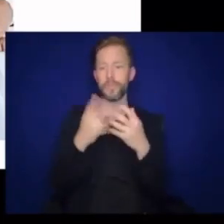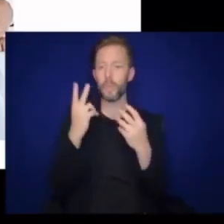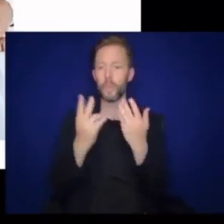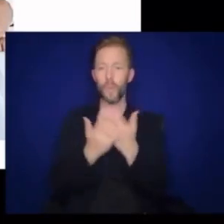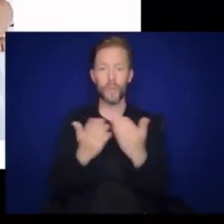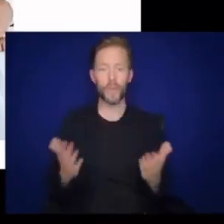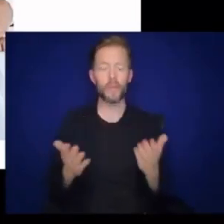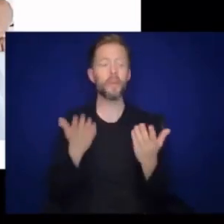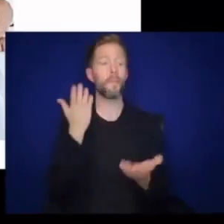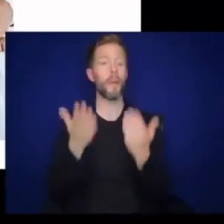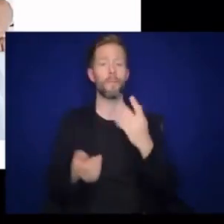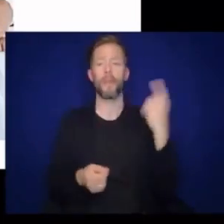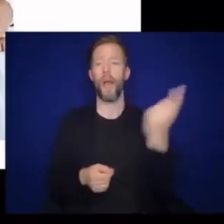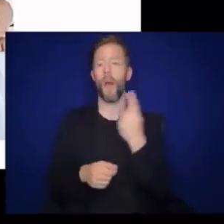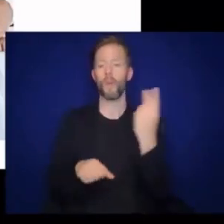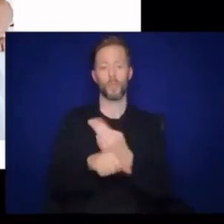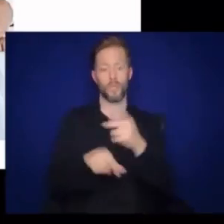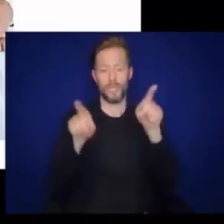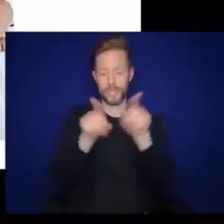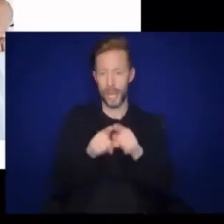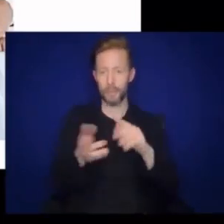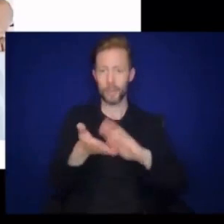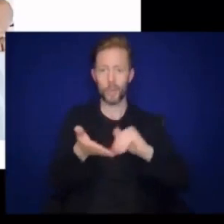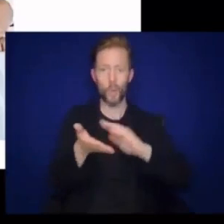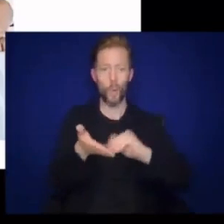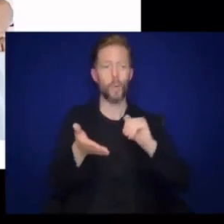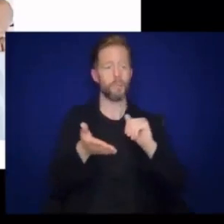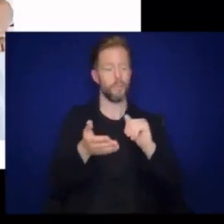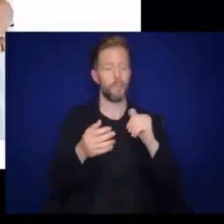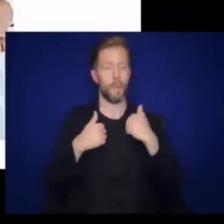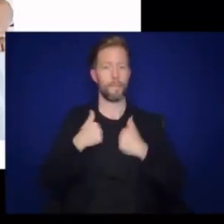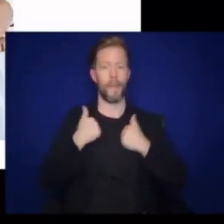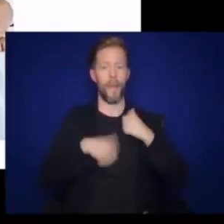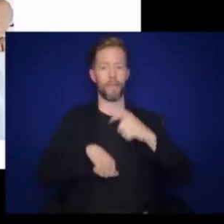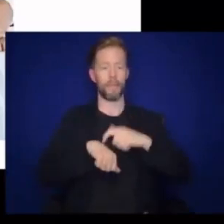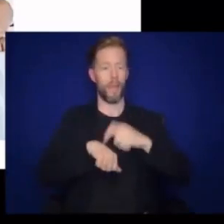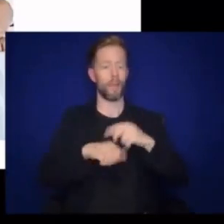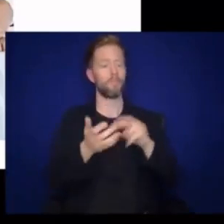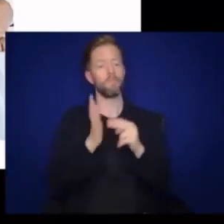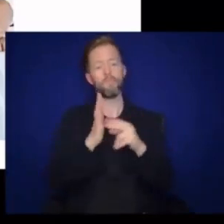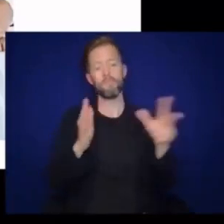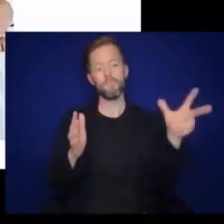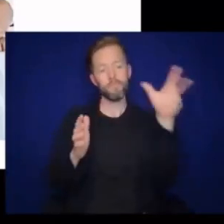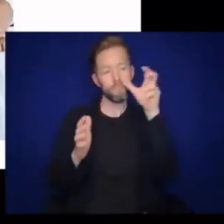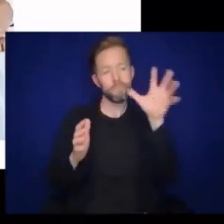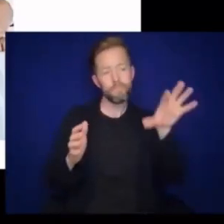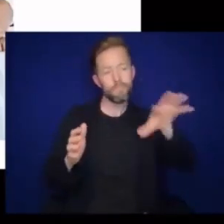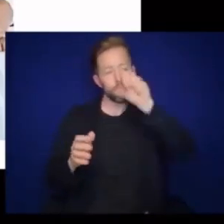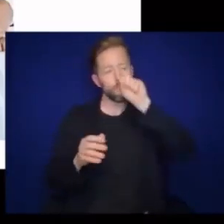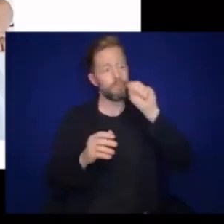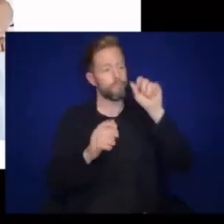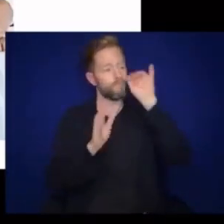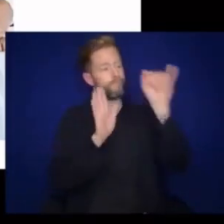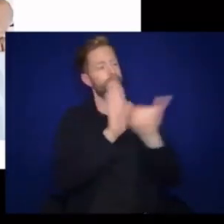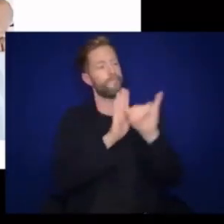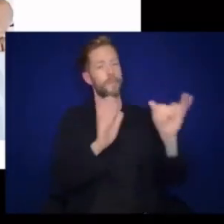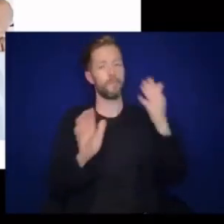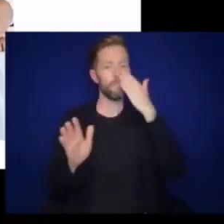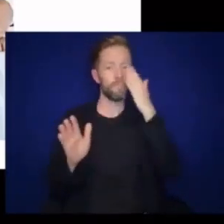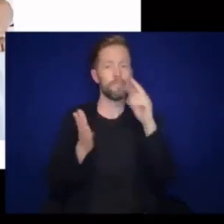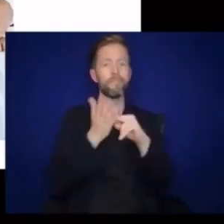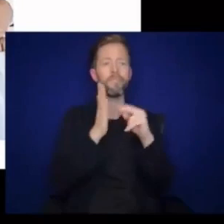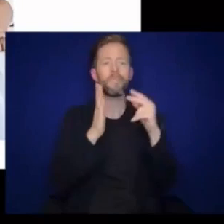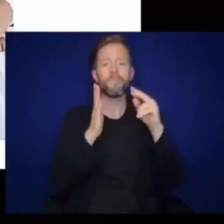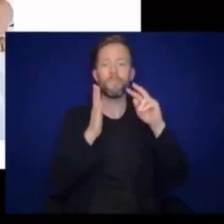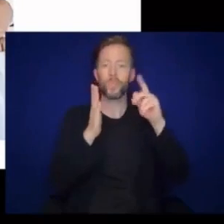together. Maybe you always use the same soap at bath time. So as soon as they smell the soap, they begin to anticipate going into the